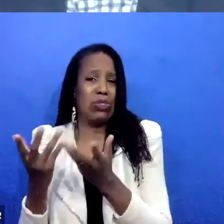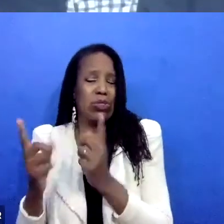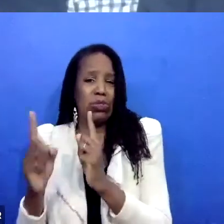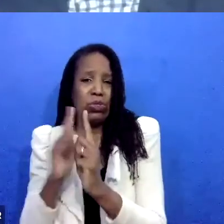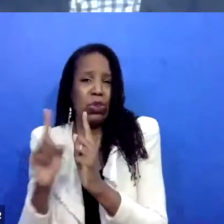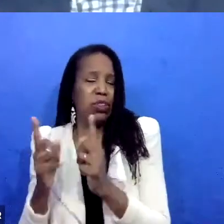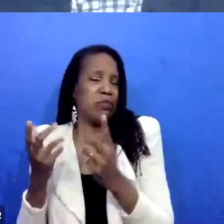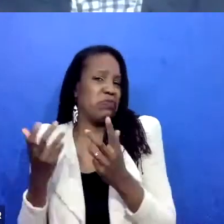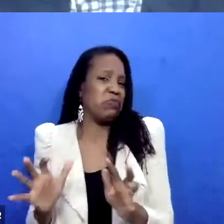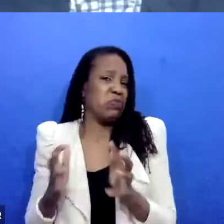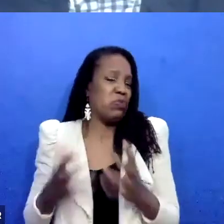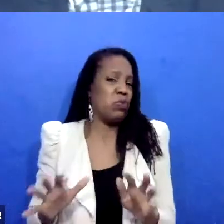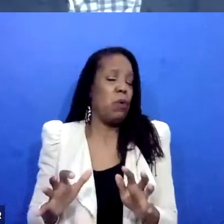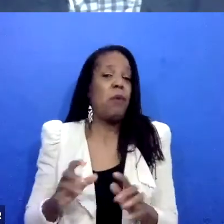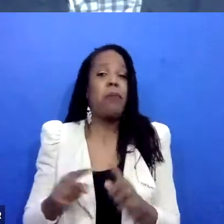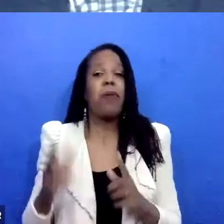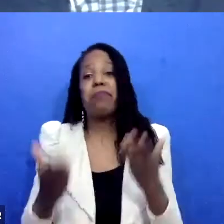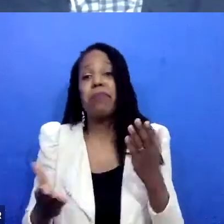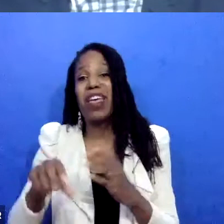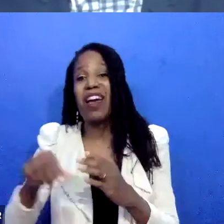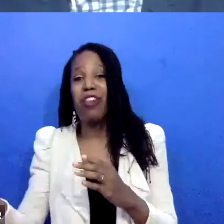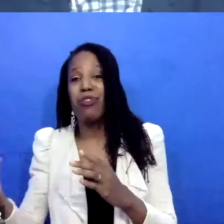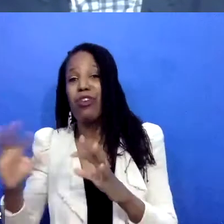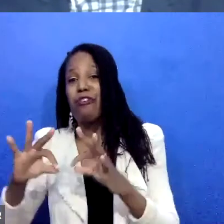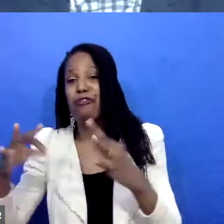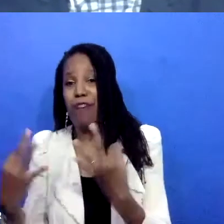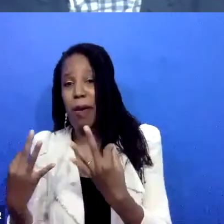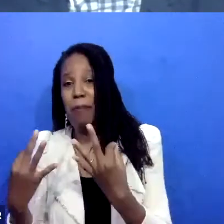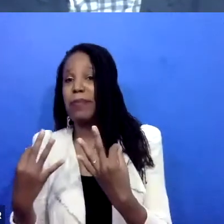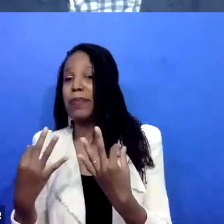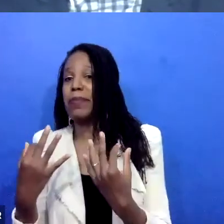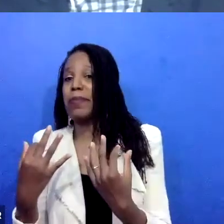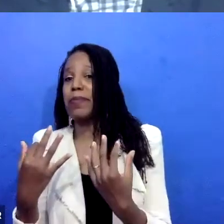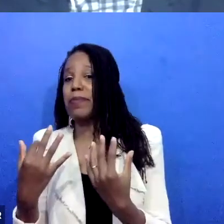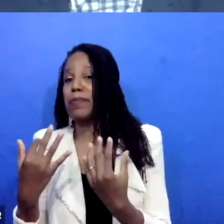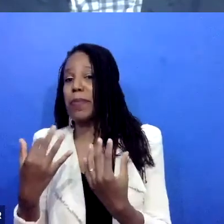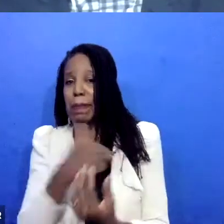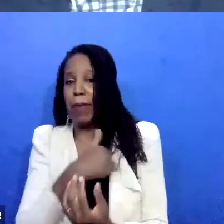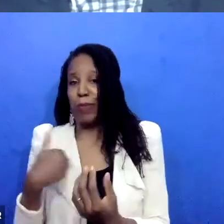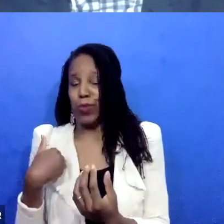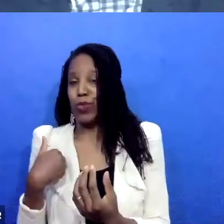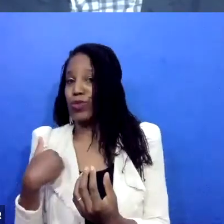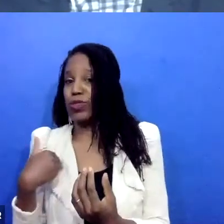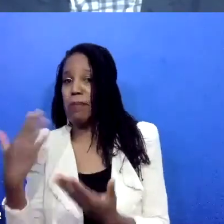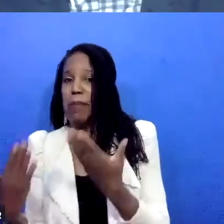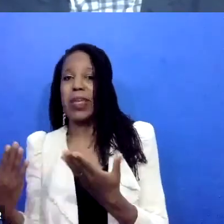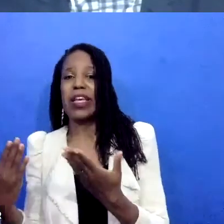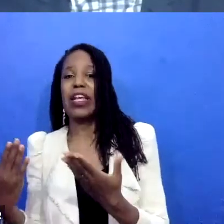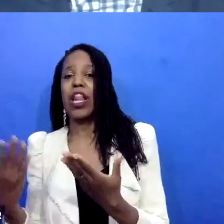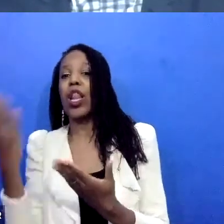sort of co-sign abuse and that the circle actually needs to happen with a group of women in the family who need to